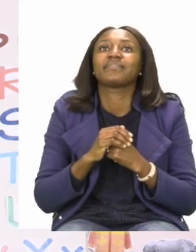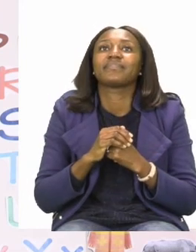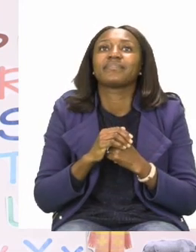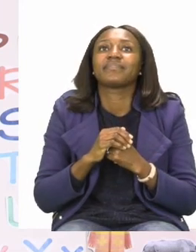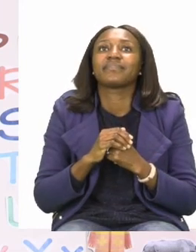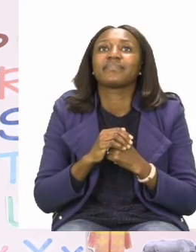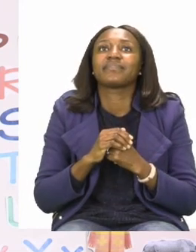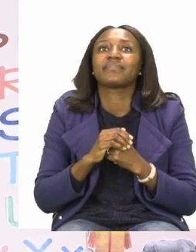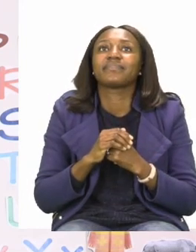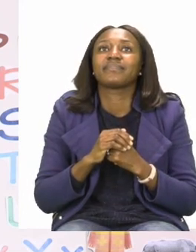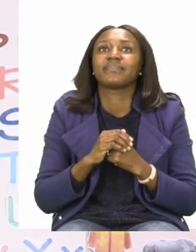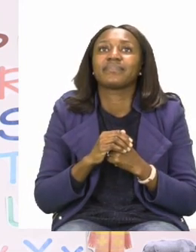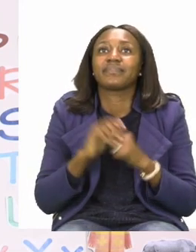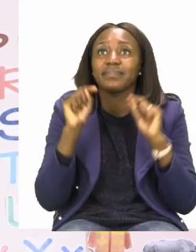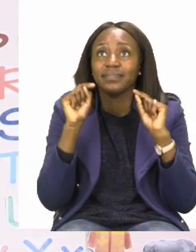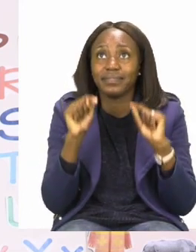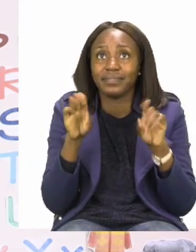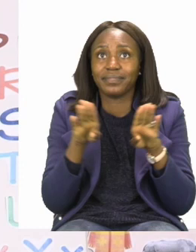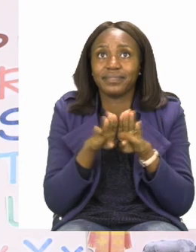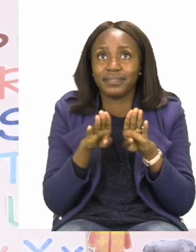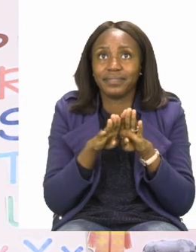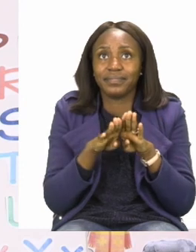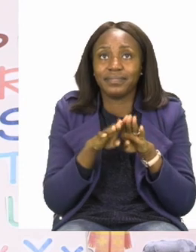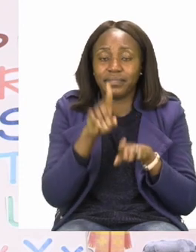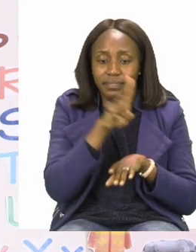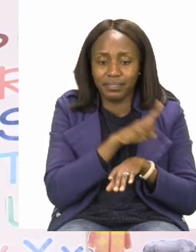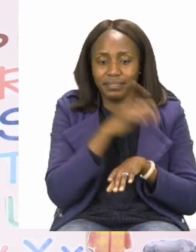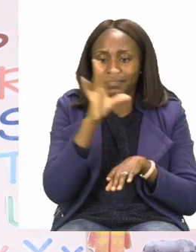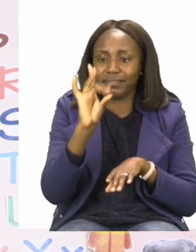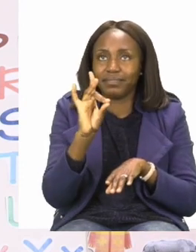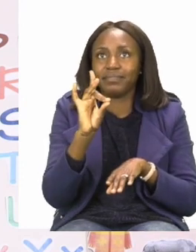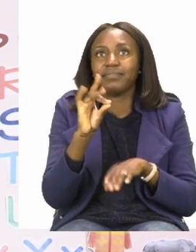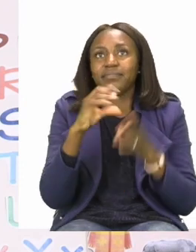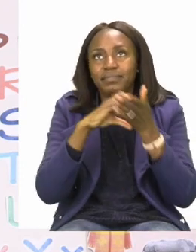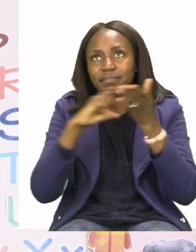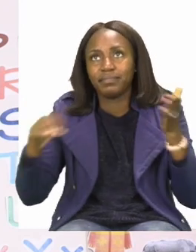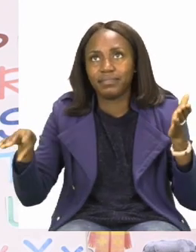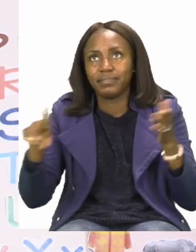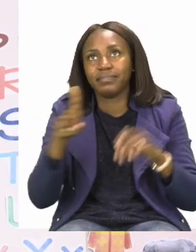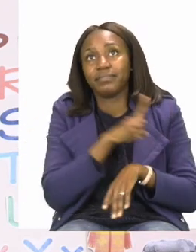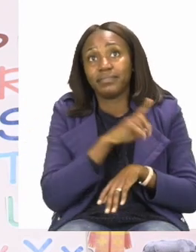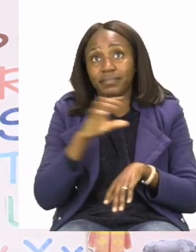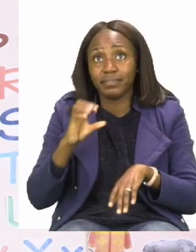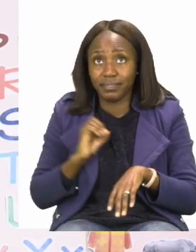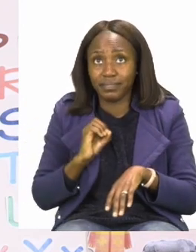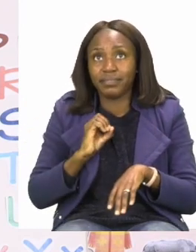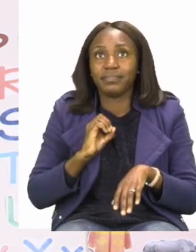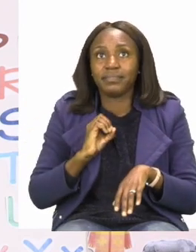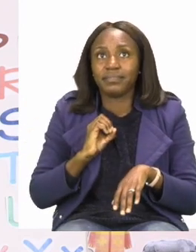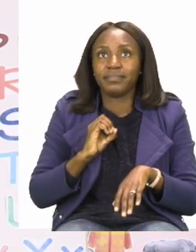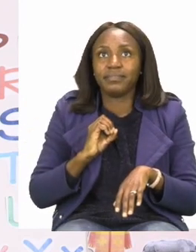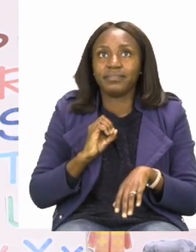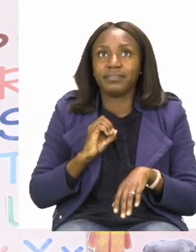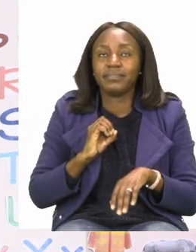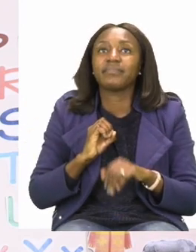Let's now do the next one which says 18 minus 10.